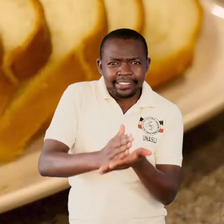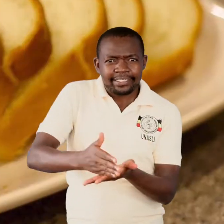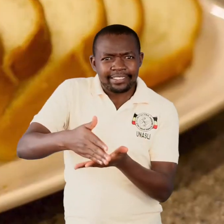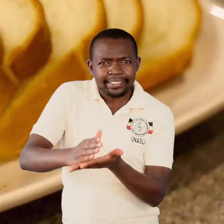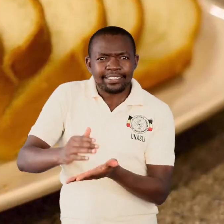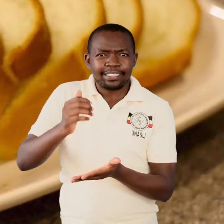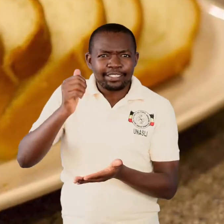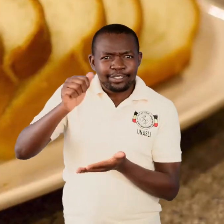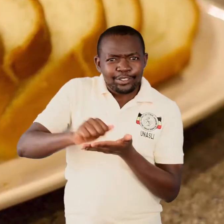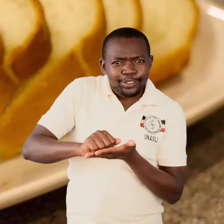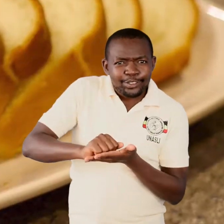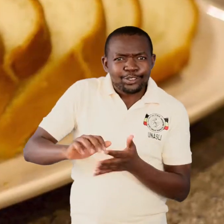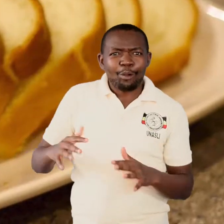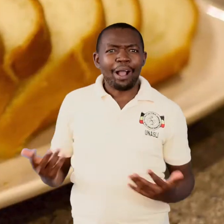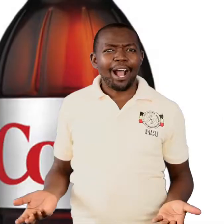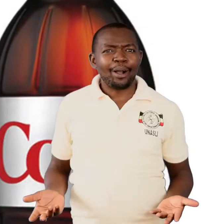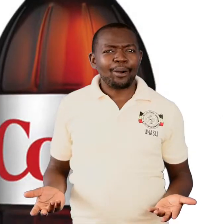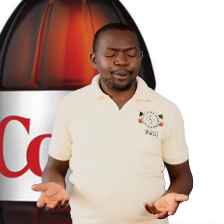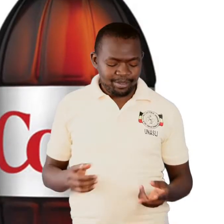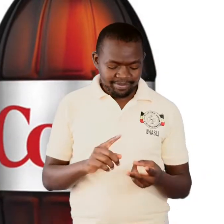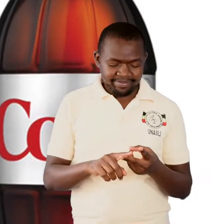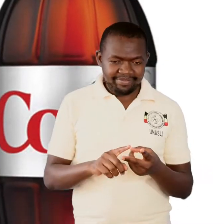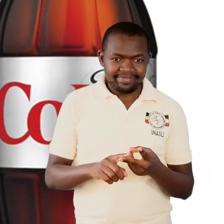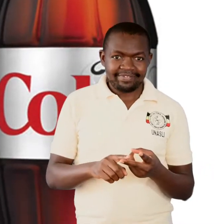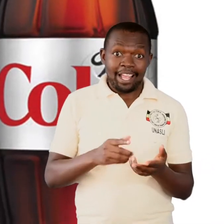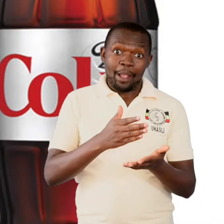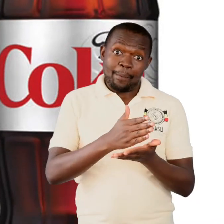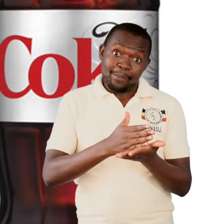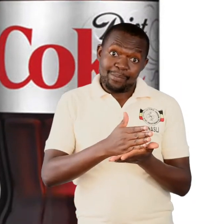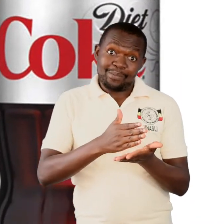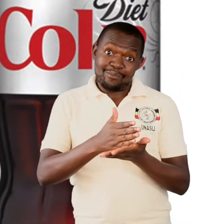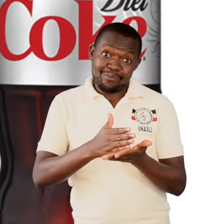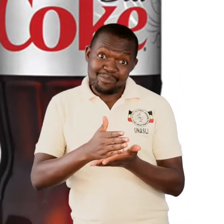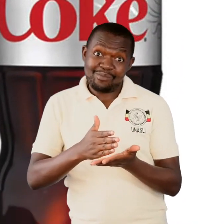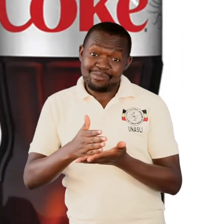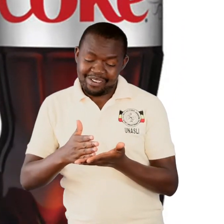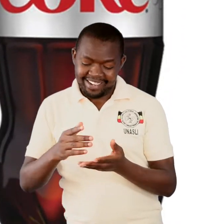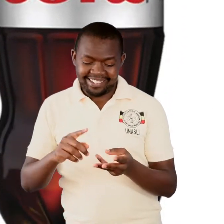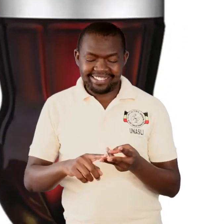making soda, we like it so much.